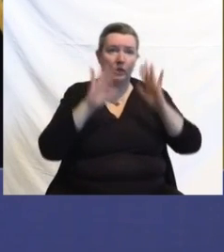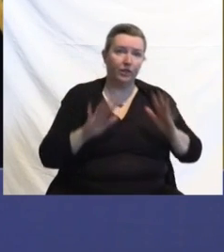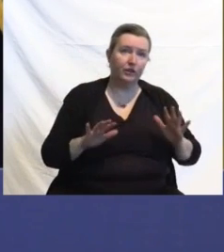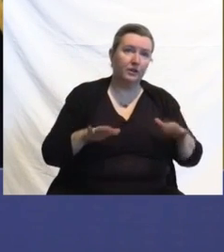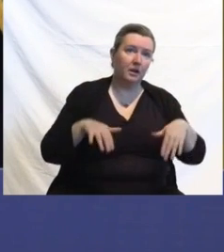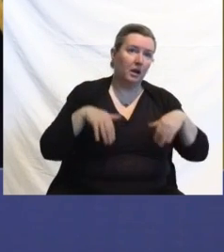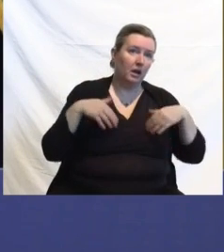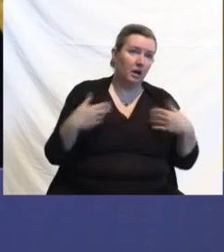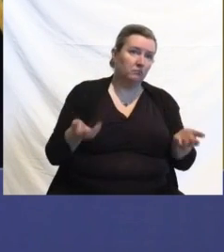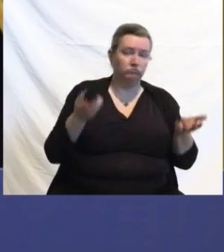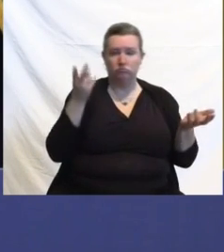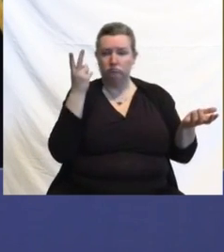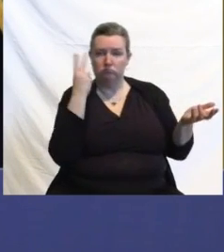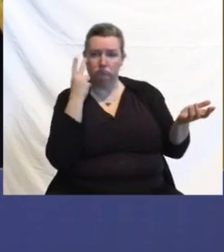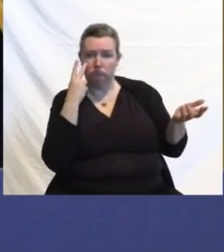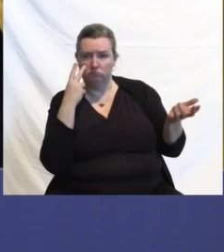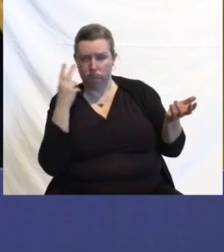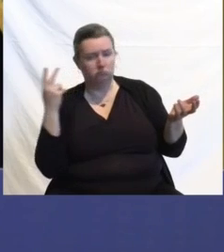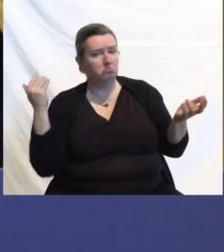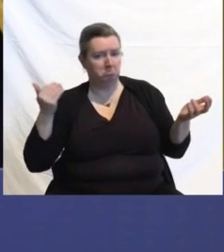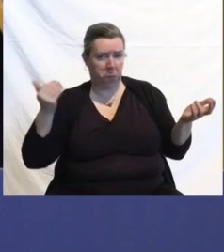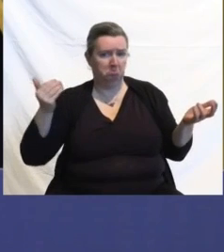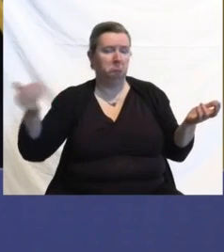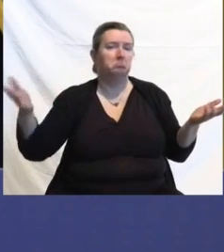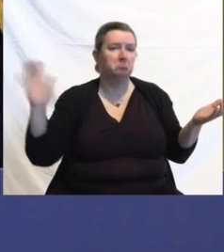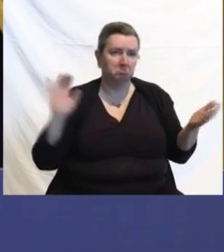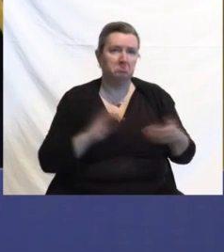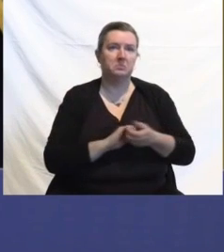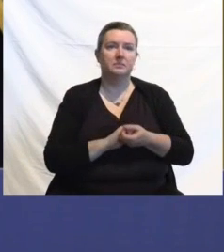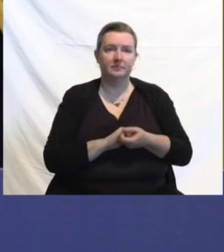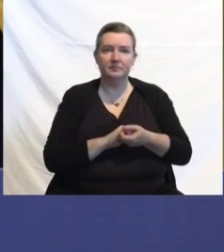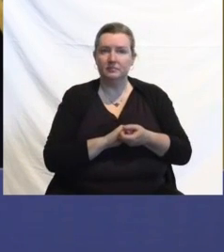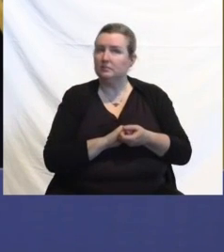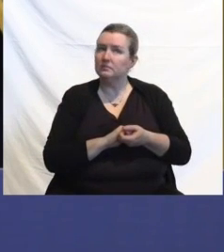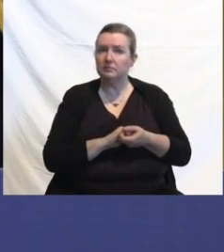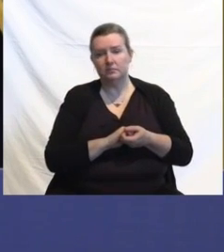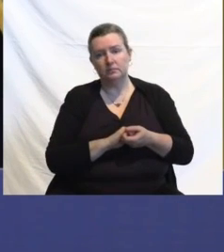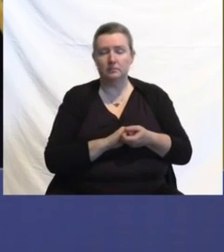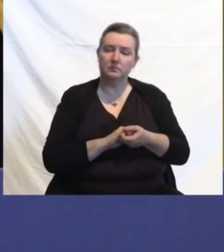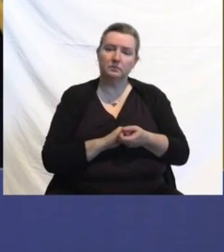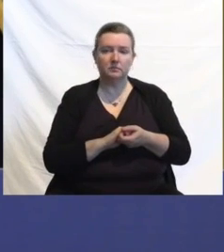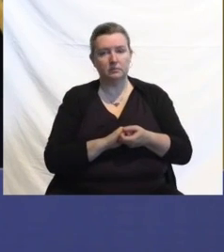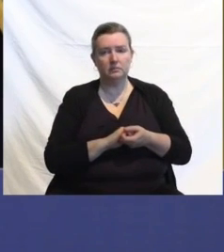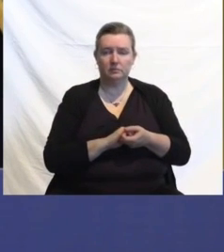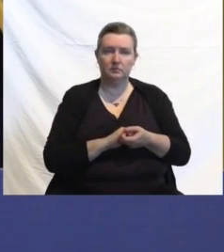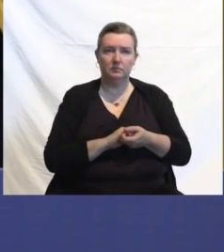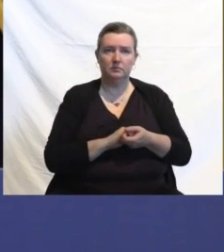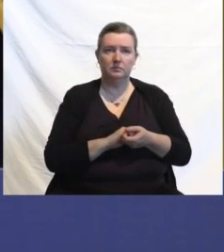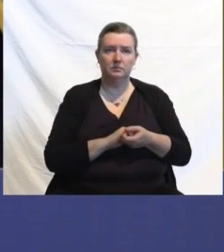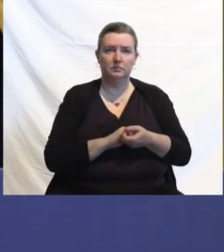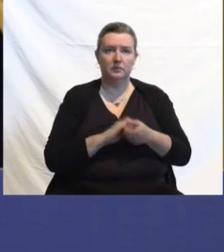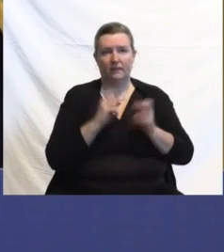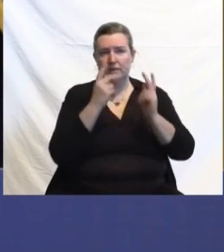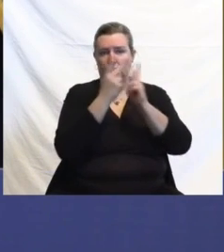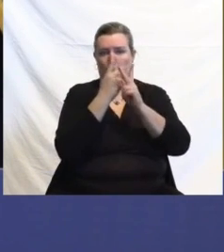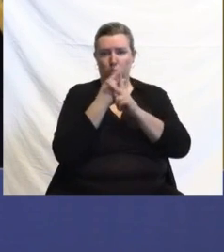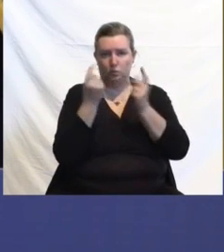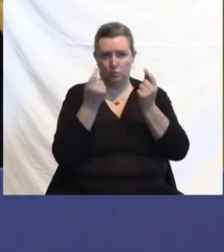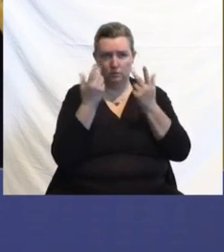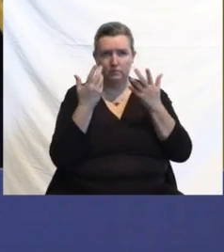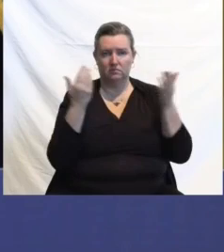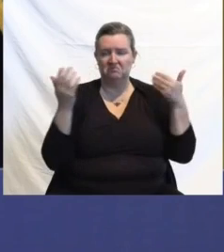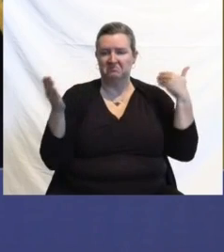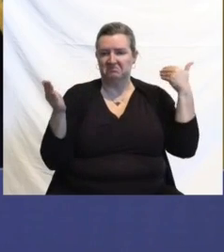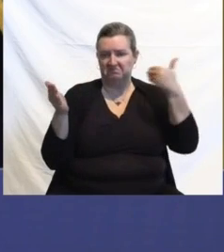we'll need to get our arms around. State workforce, please